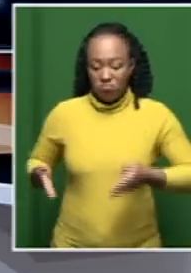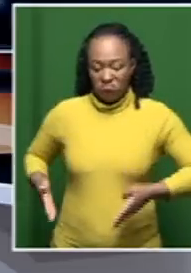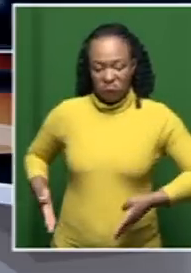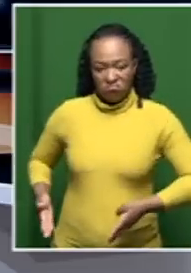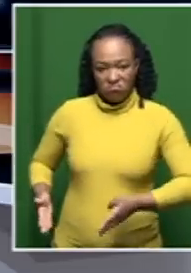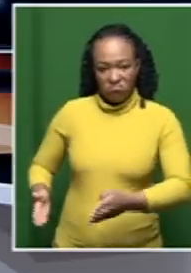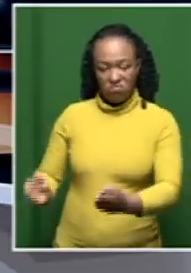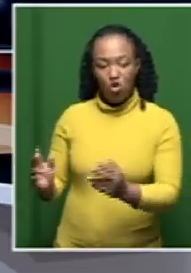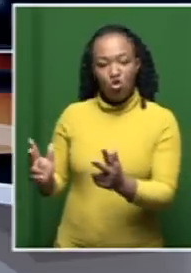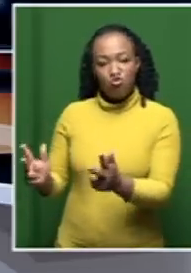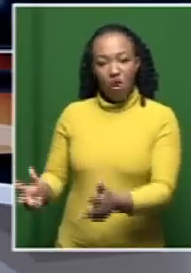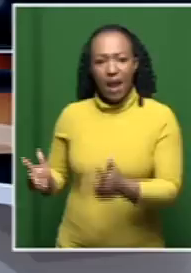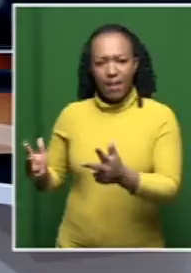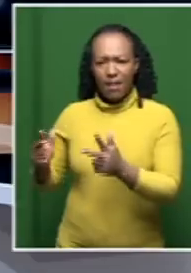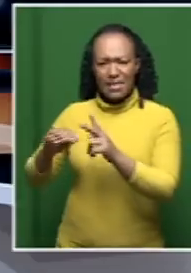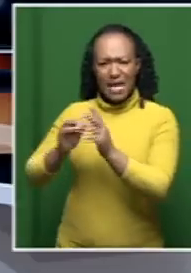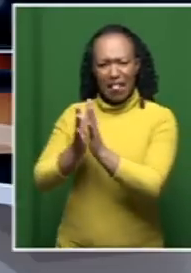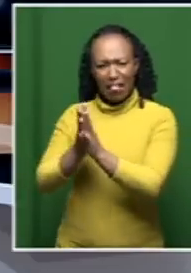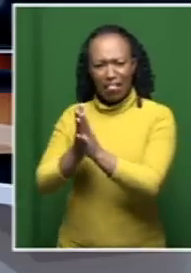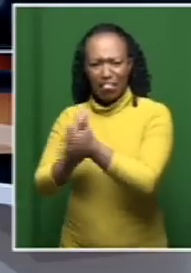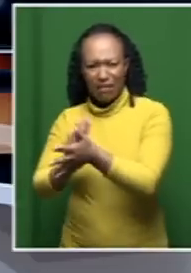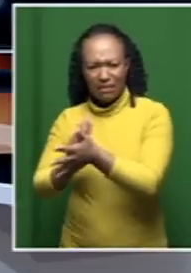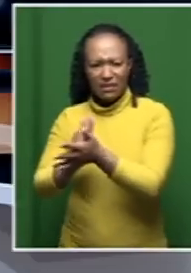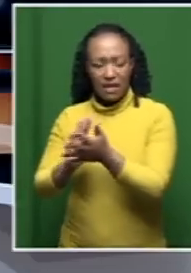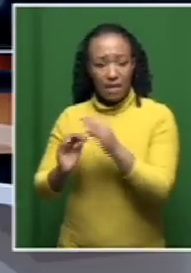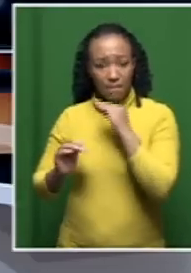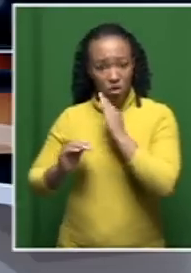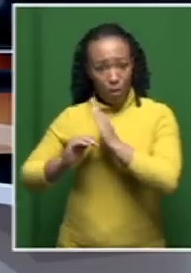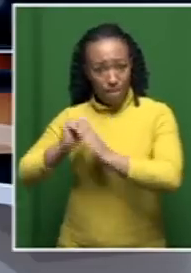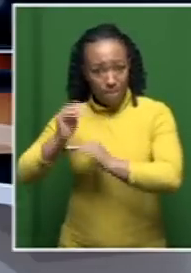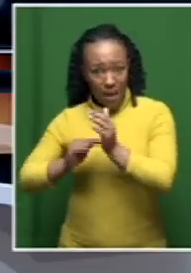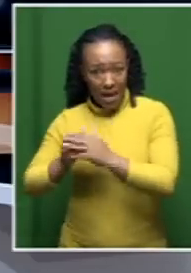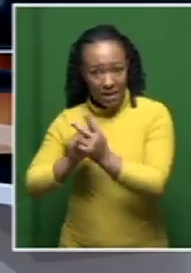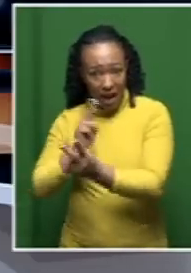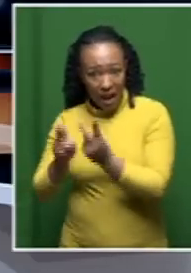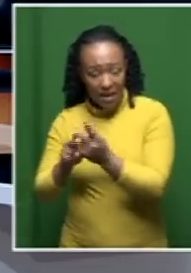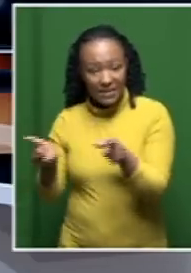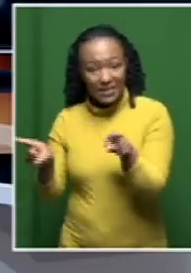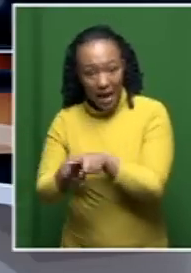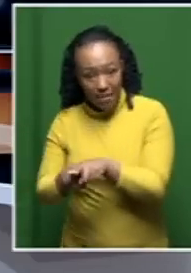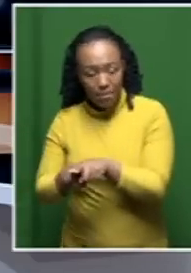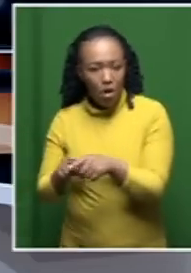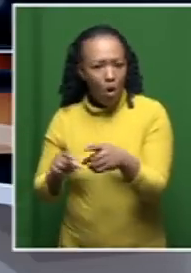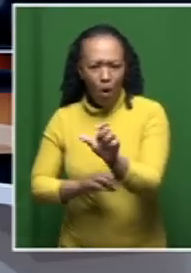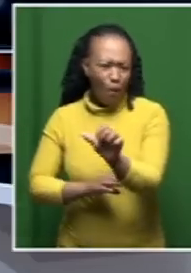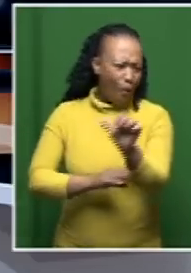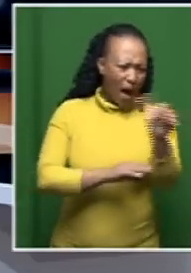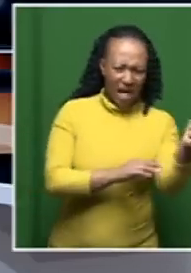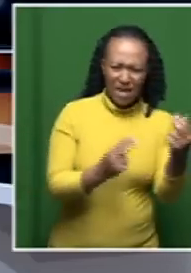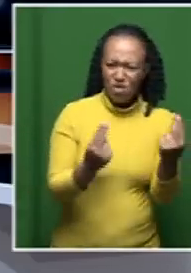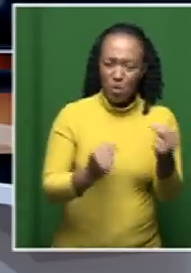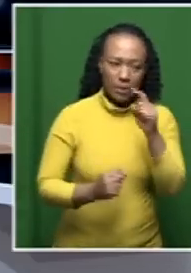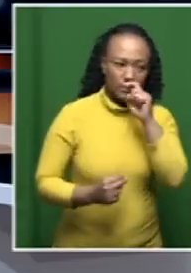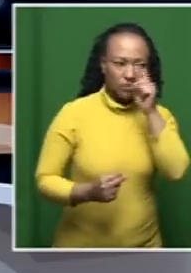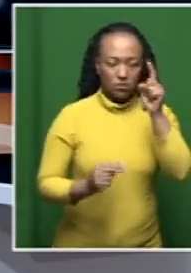stripped to the bone. What are we going to do? We're going to rebuild those same structures? Or is this an opportunity to do something new and modern